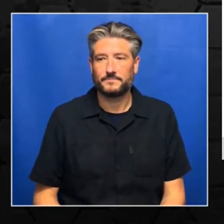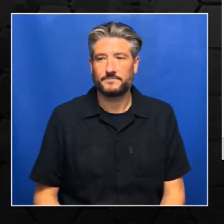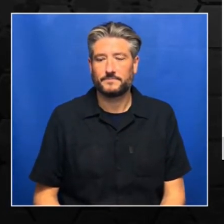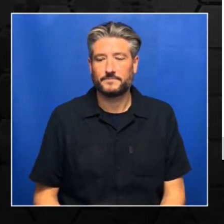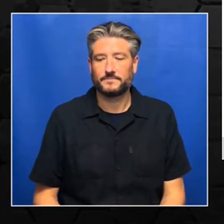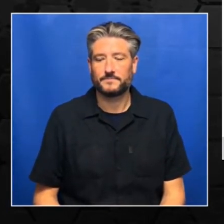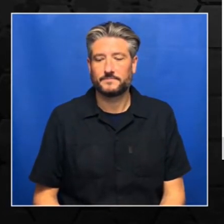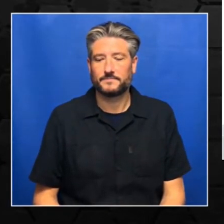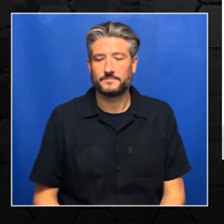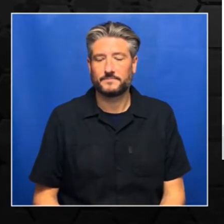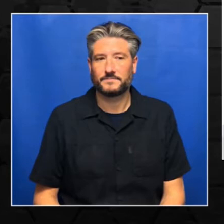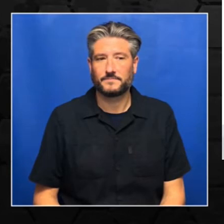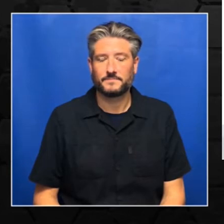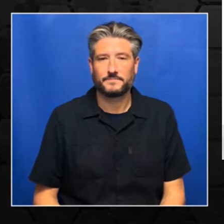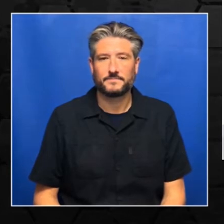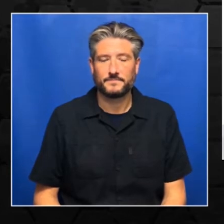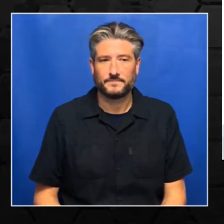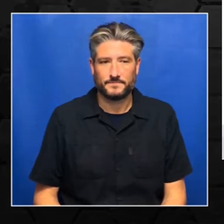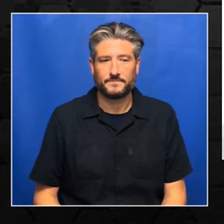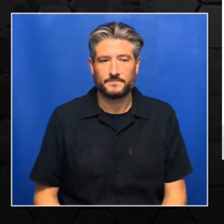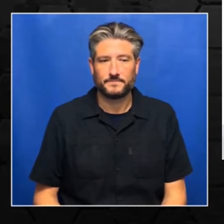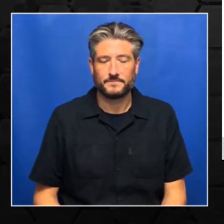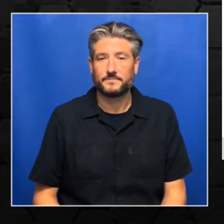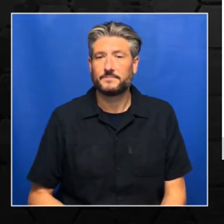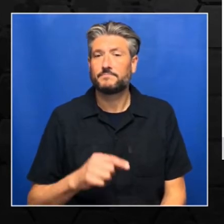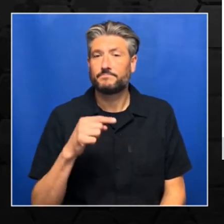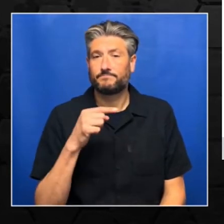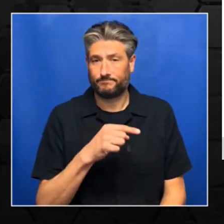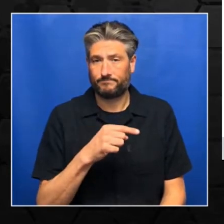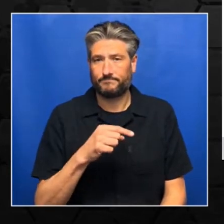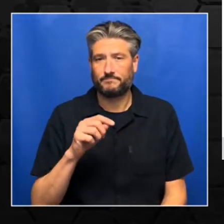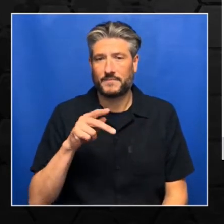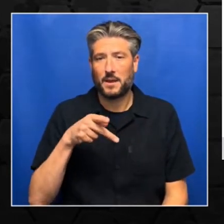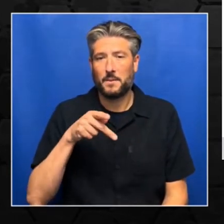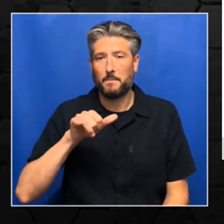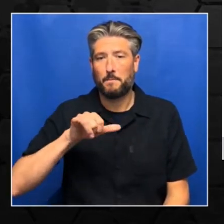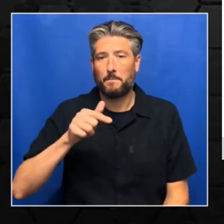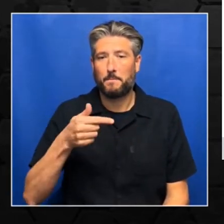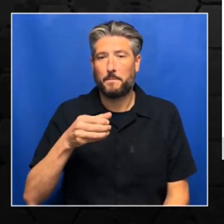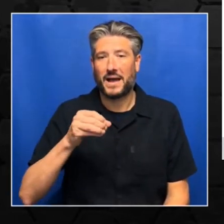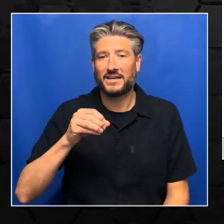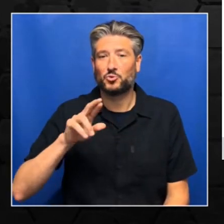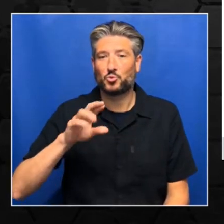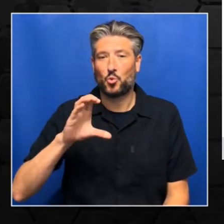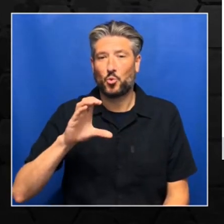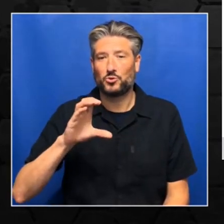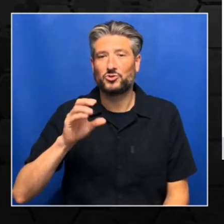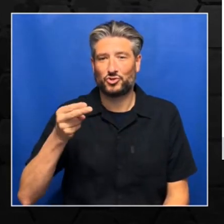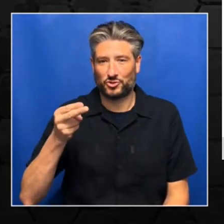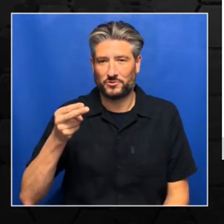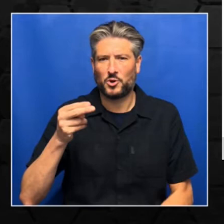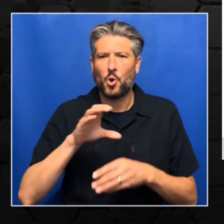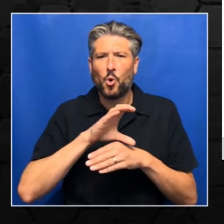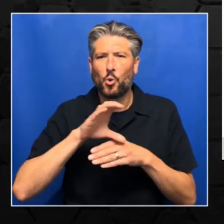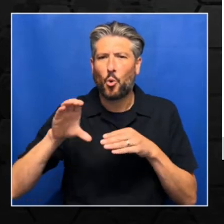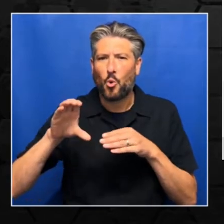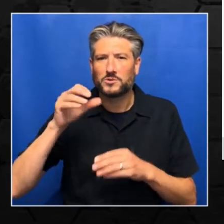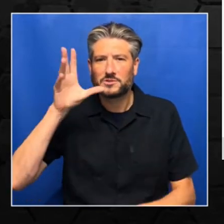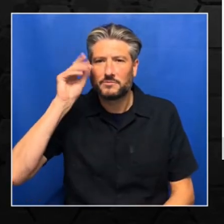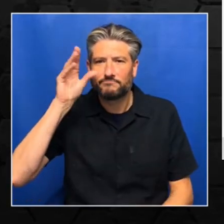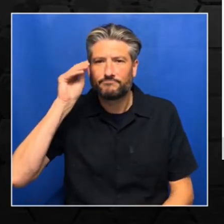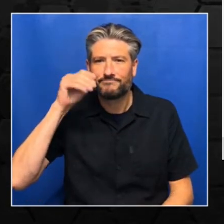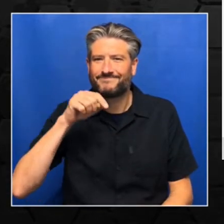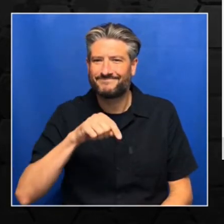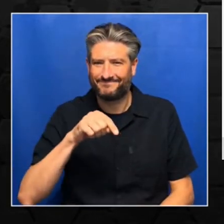So this is the PyTorch Fundamental course. As you can see, it has